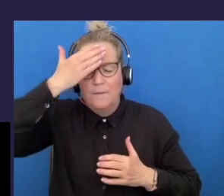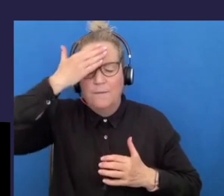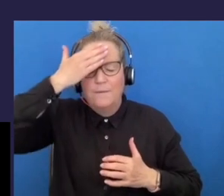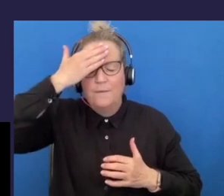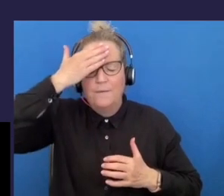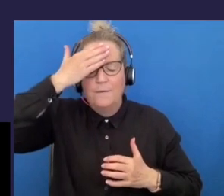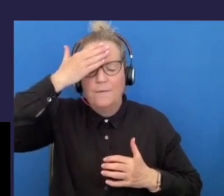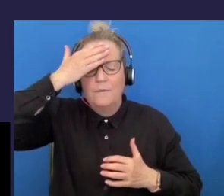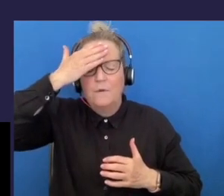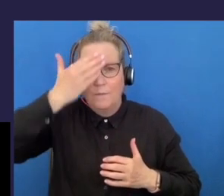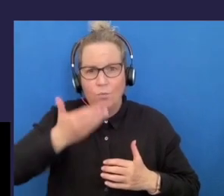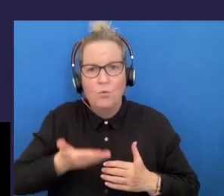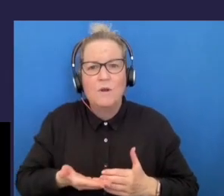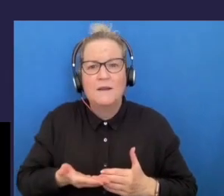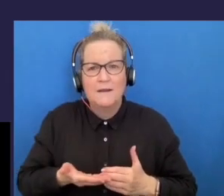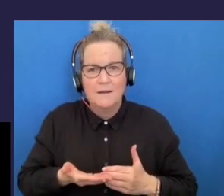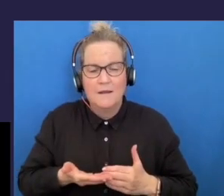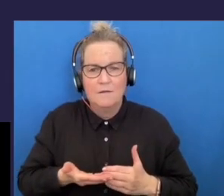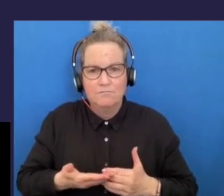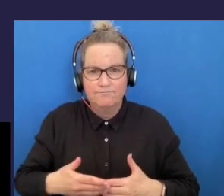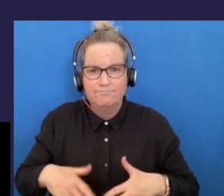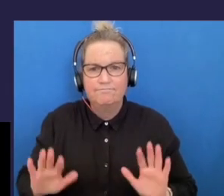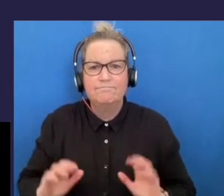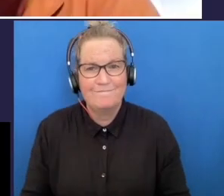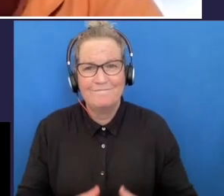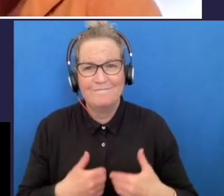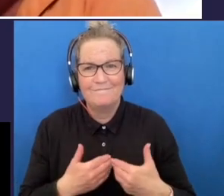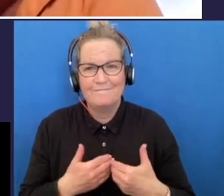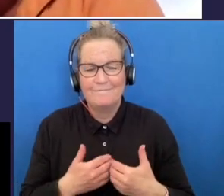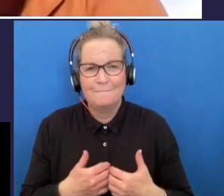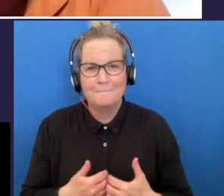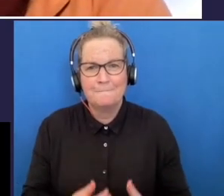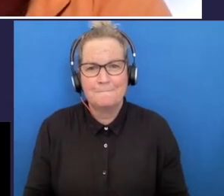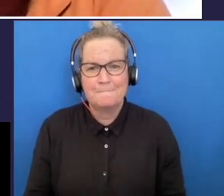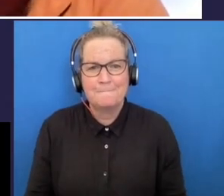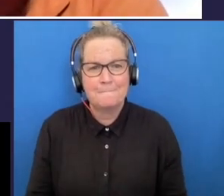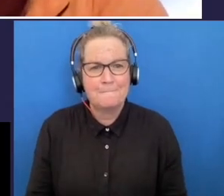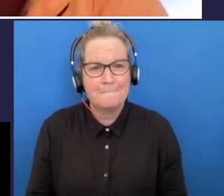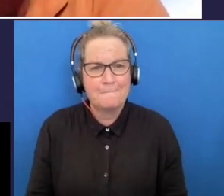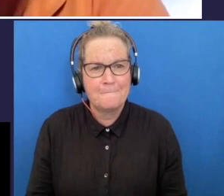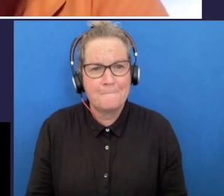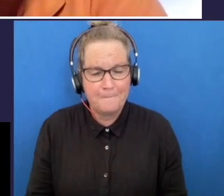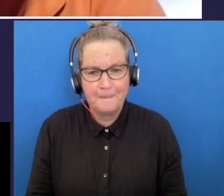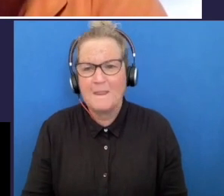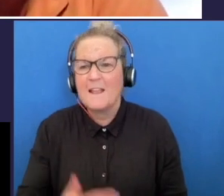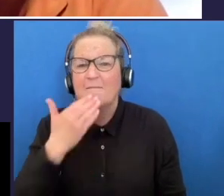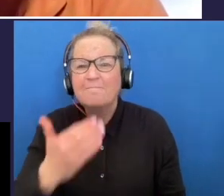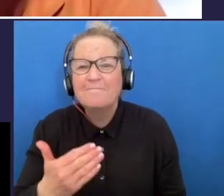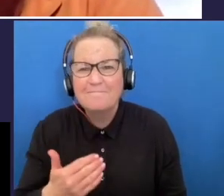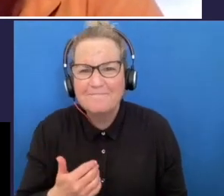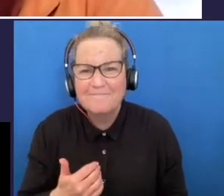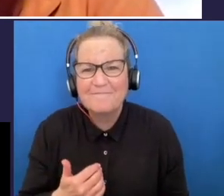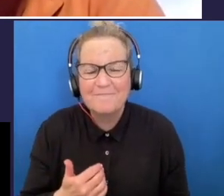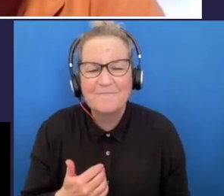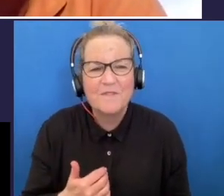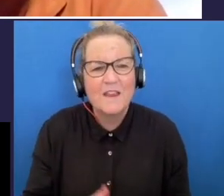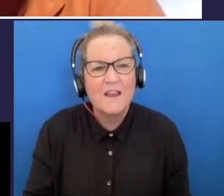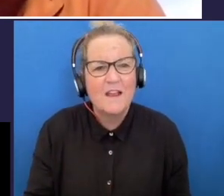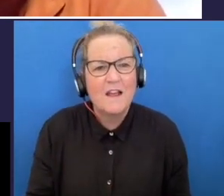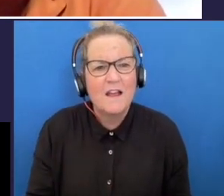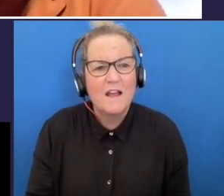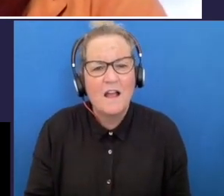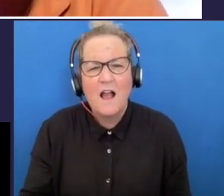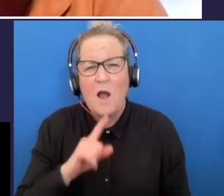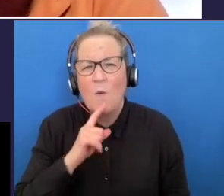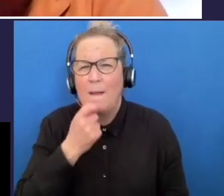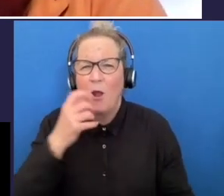right yeah thank you now i'm just going to give up a little bit of